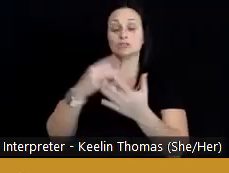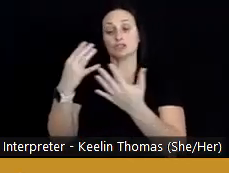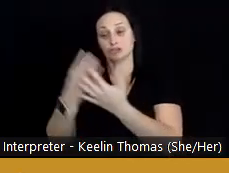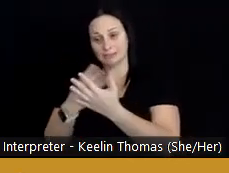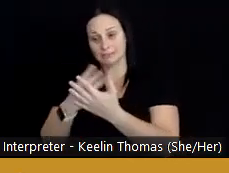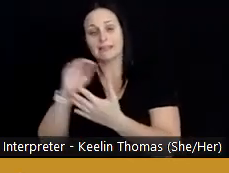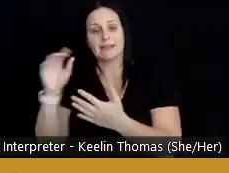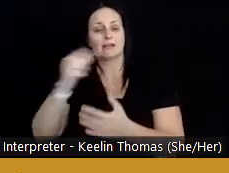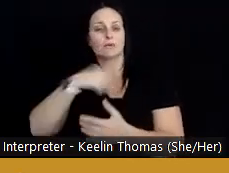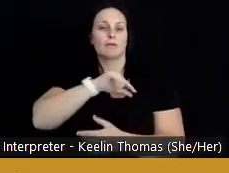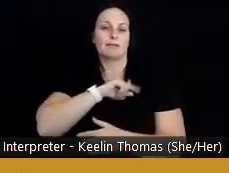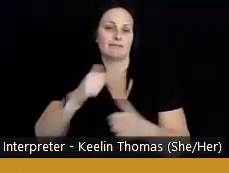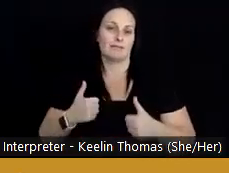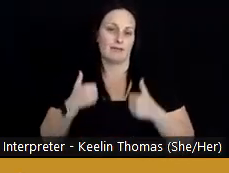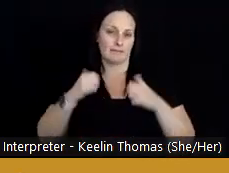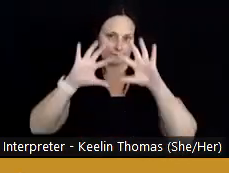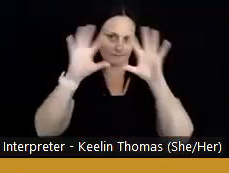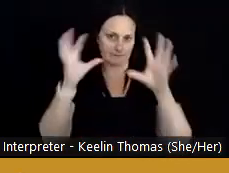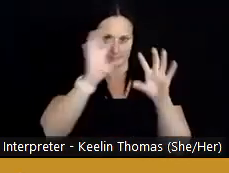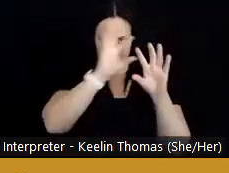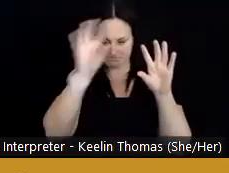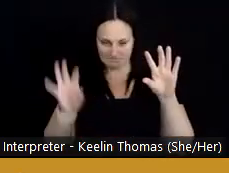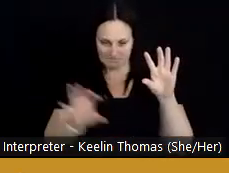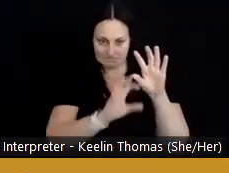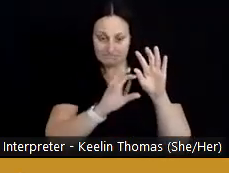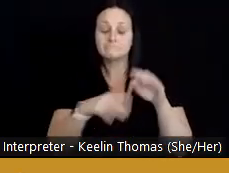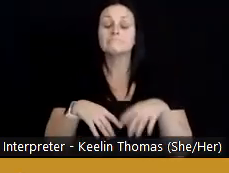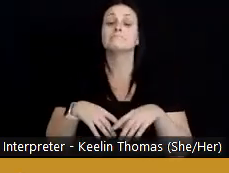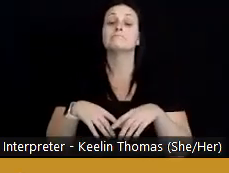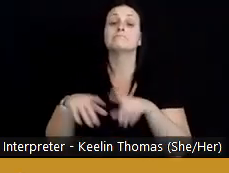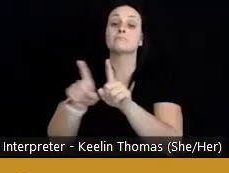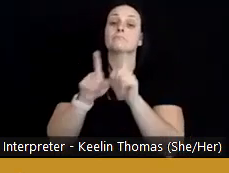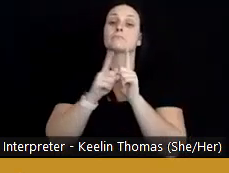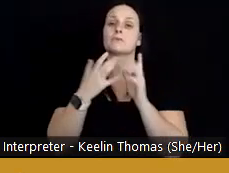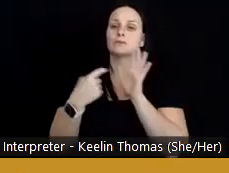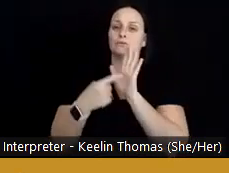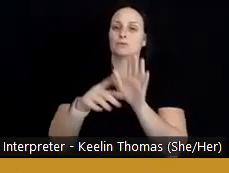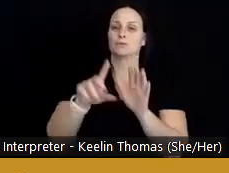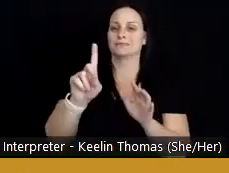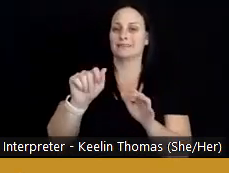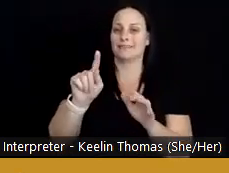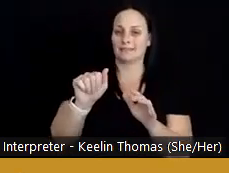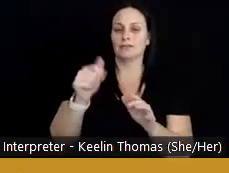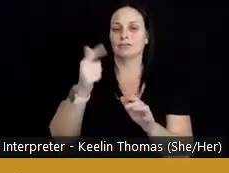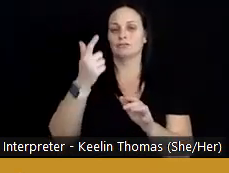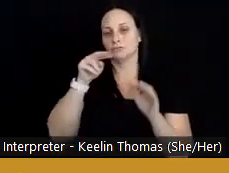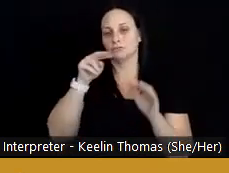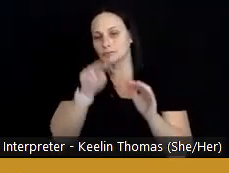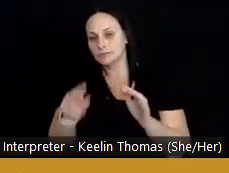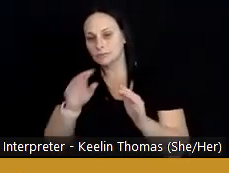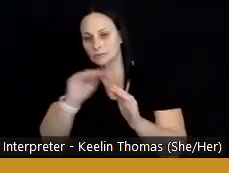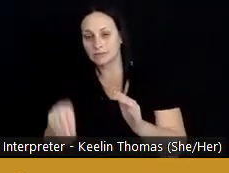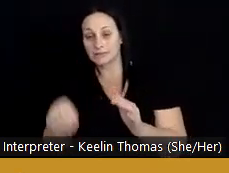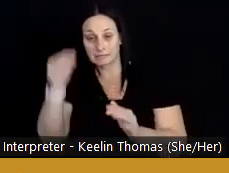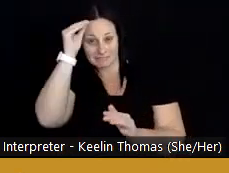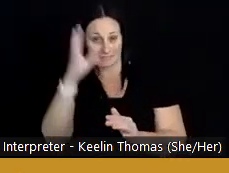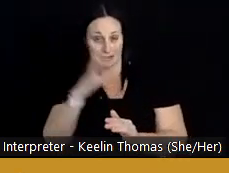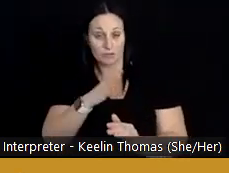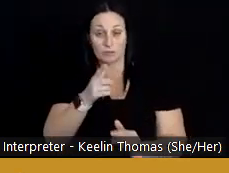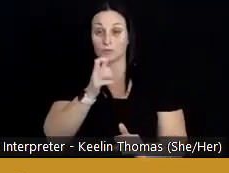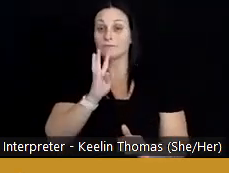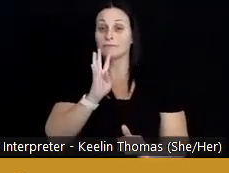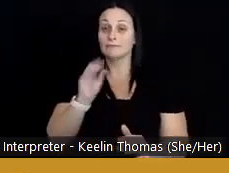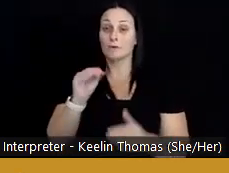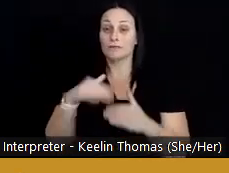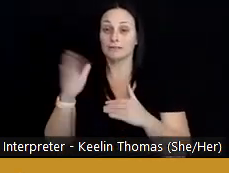of life. I also want to show you these data that look at the percent of men who are 40 years